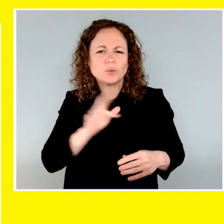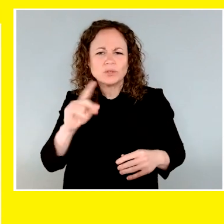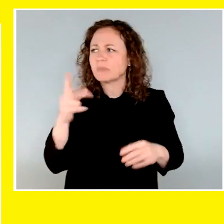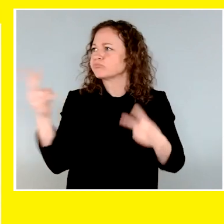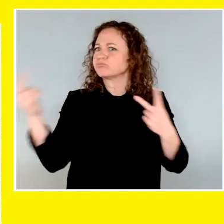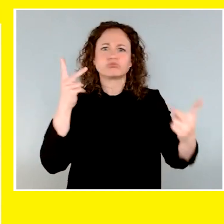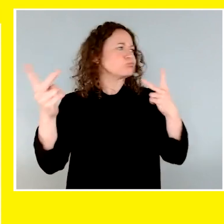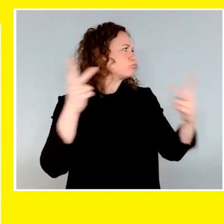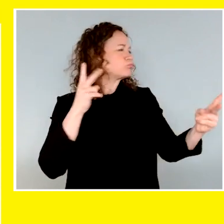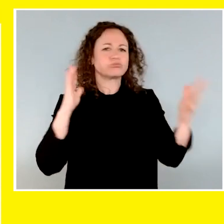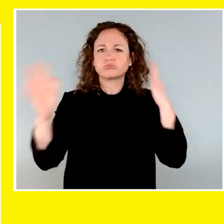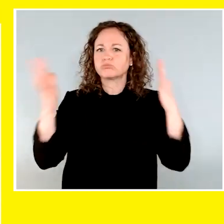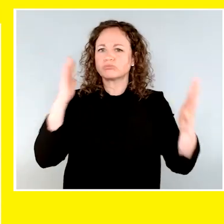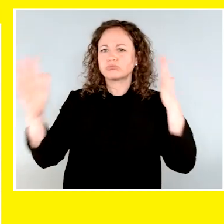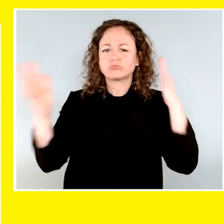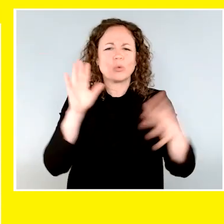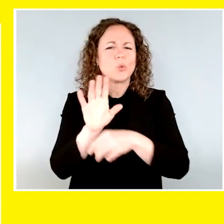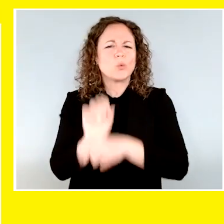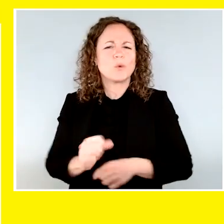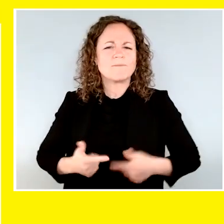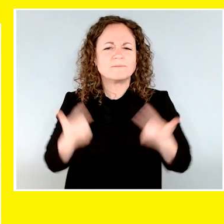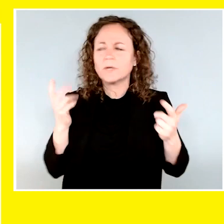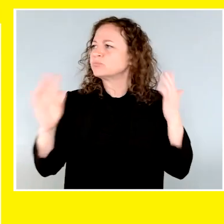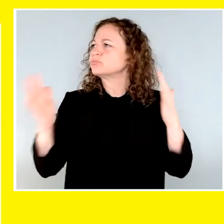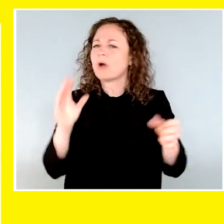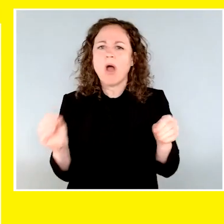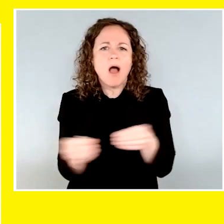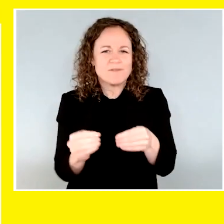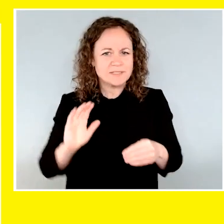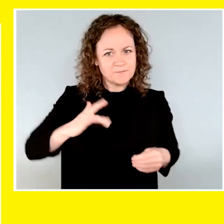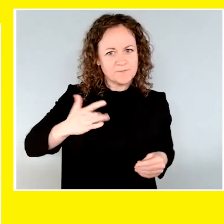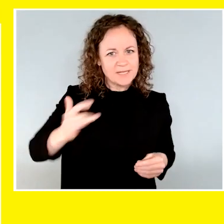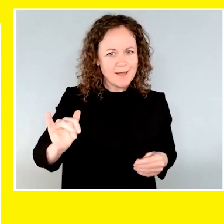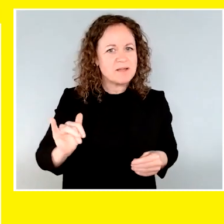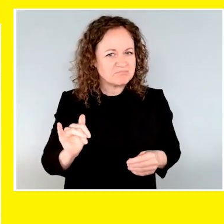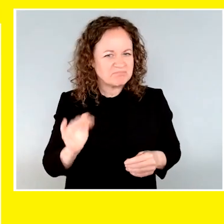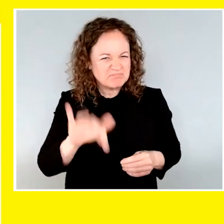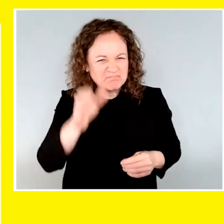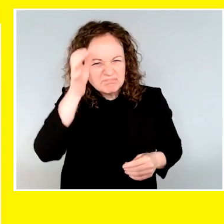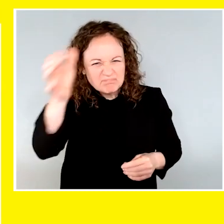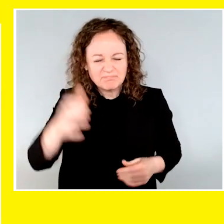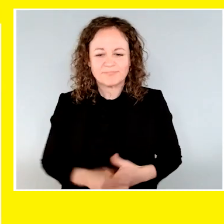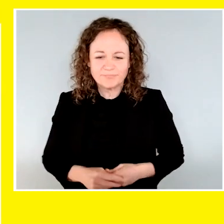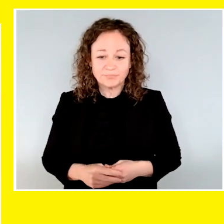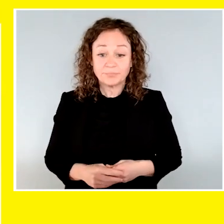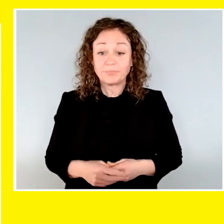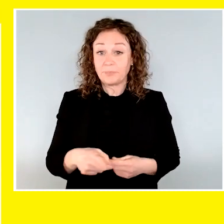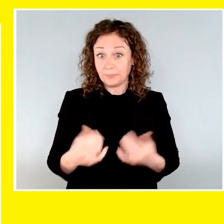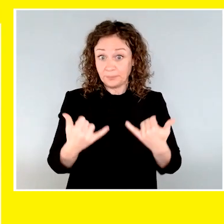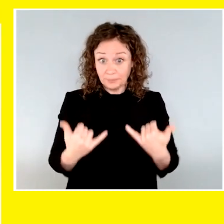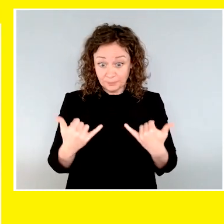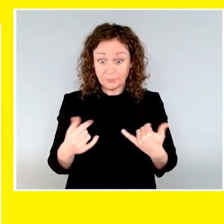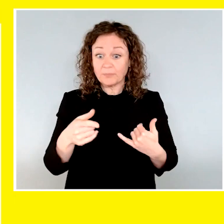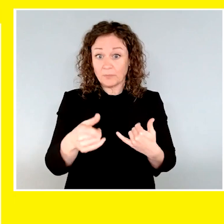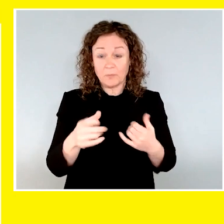coming and going, and become habituated to day-to-day life in a working office. Leashes hang from a countertop. Right